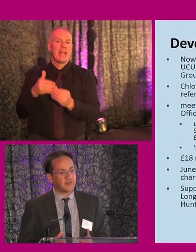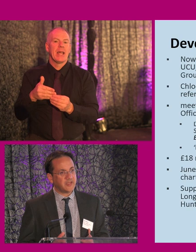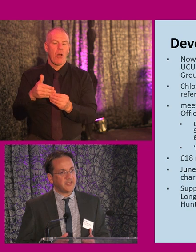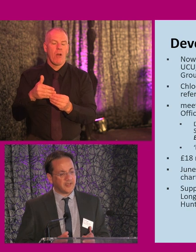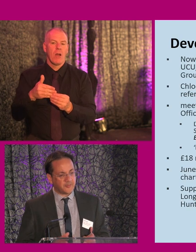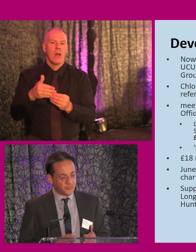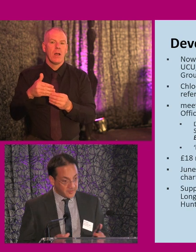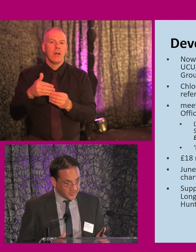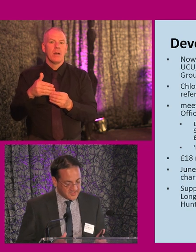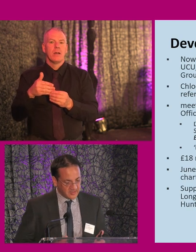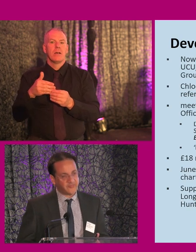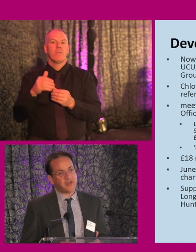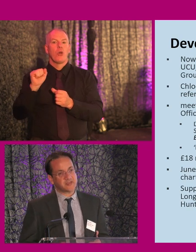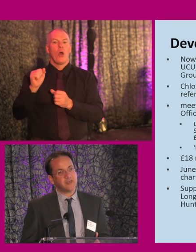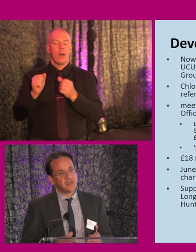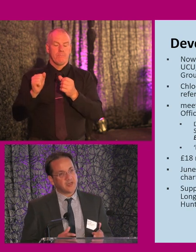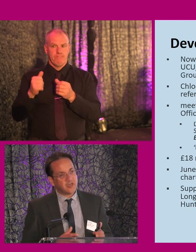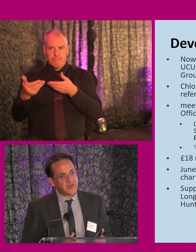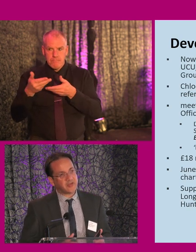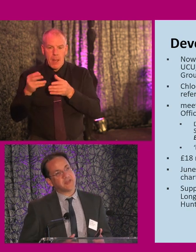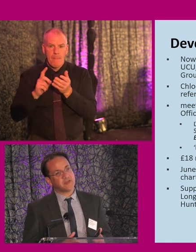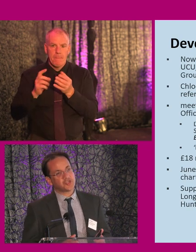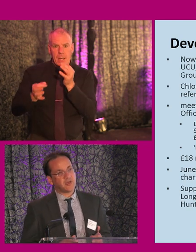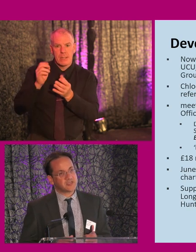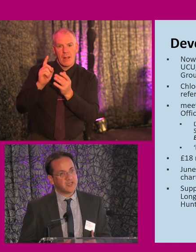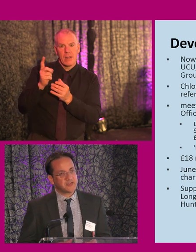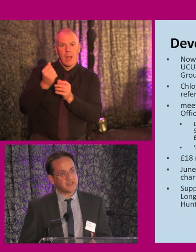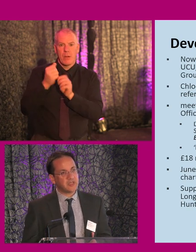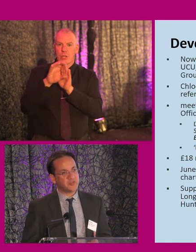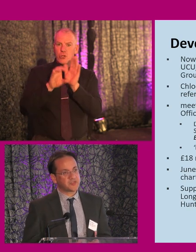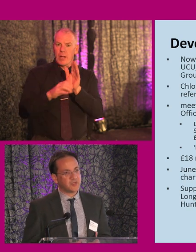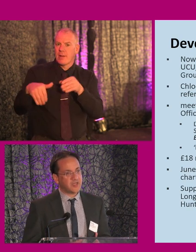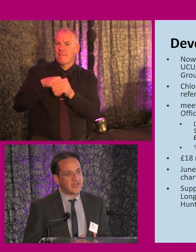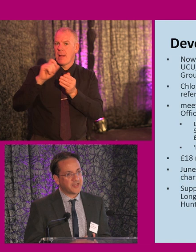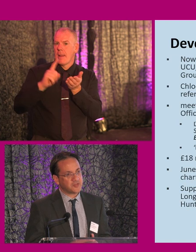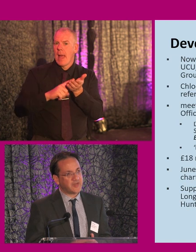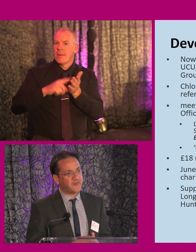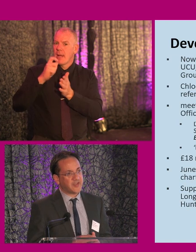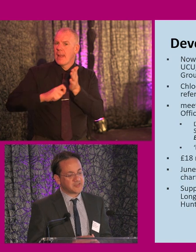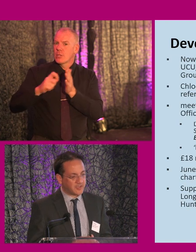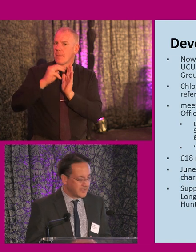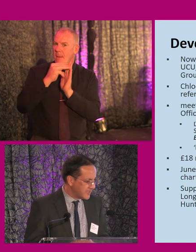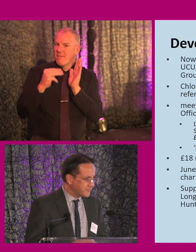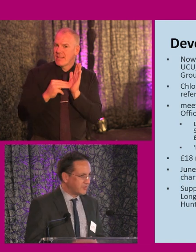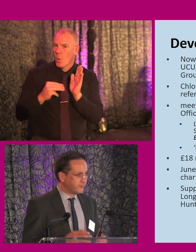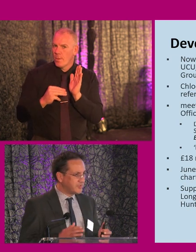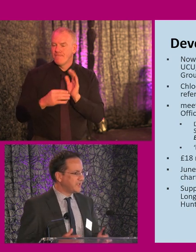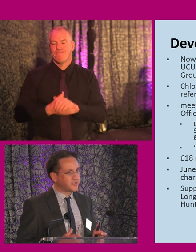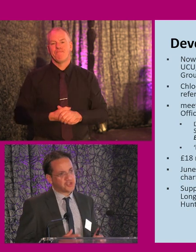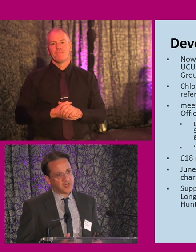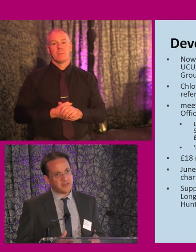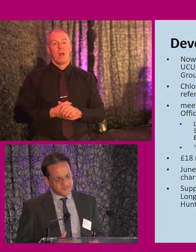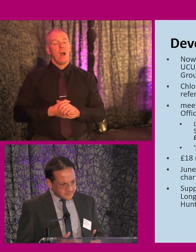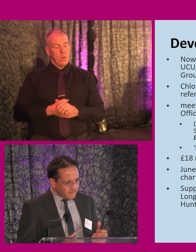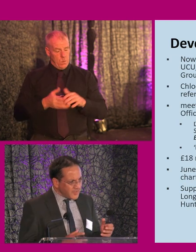her political advisor about getting the Charter into Labour's election manifesto. So it really